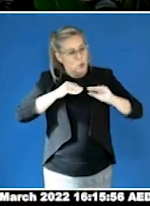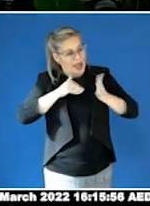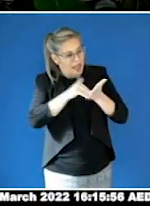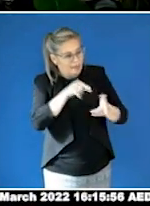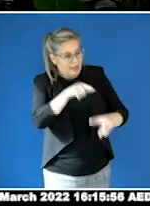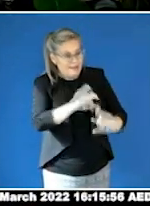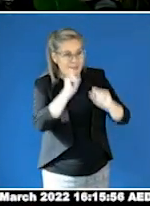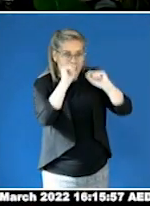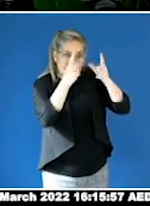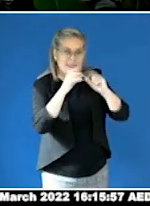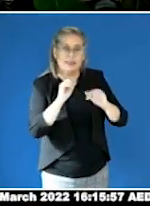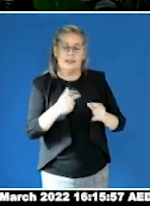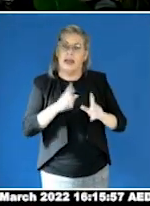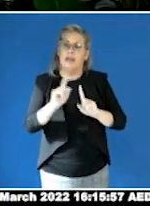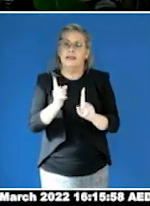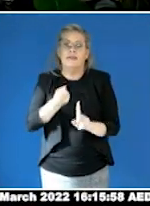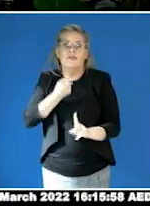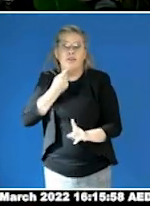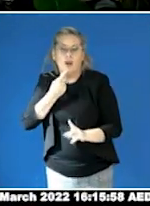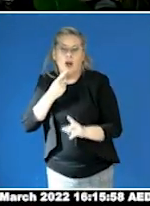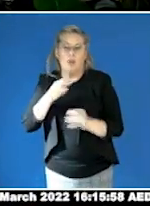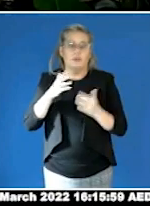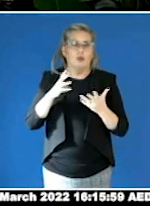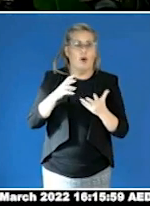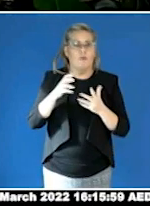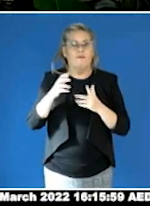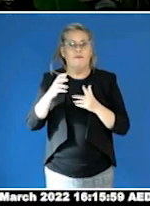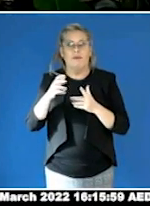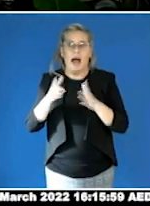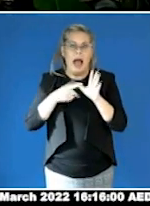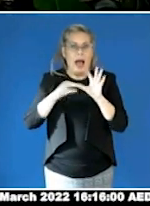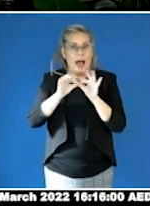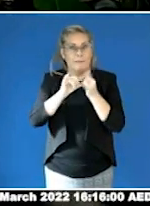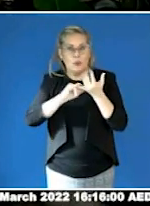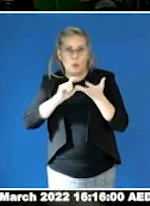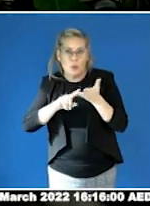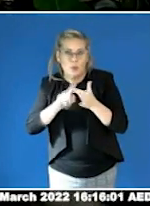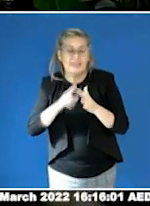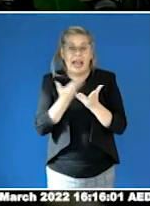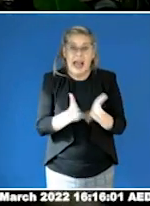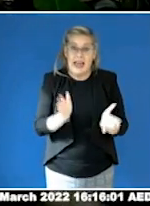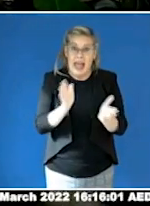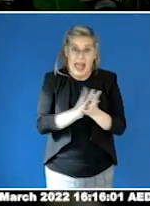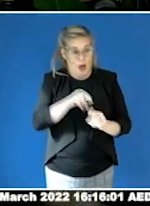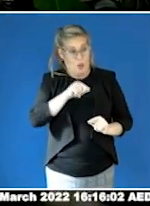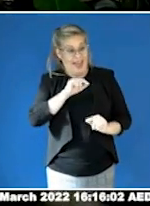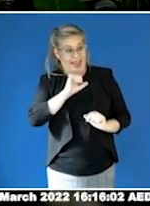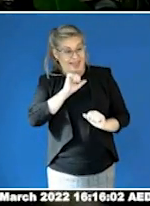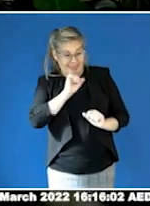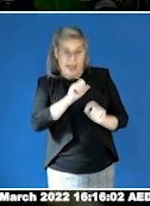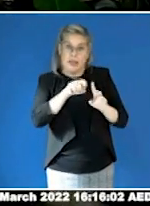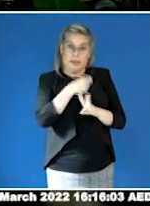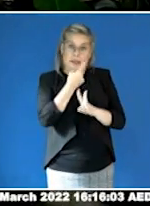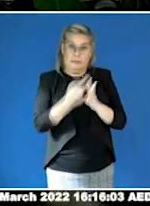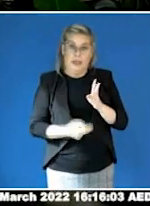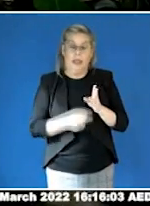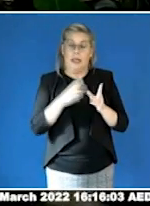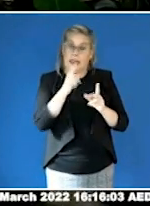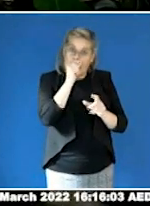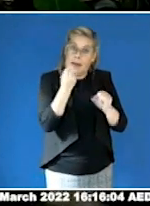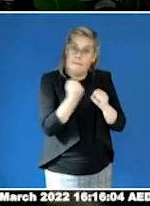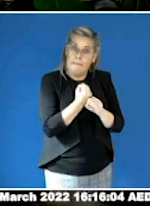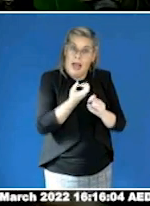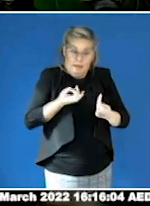And I do have one of our survey respondents that gave a quote on this topic saying, given we are vulnerable in the first place,